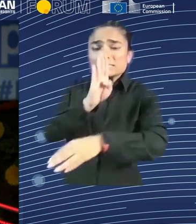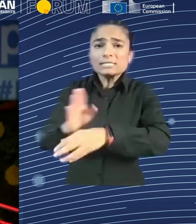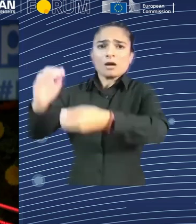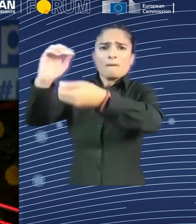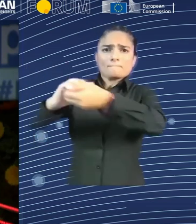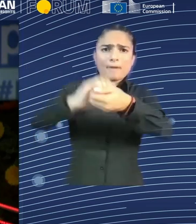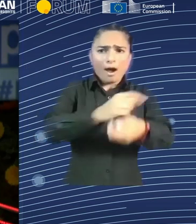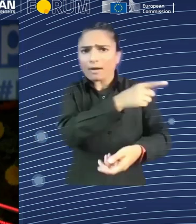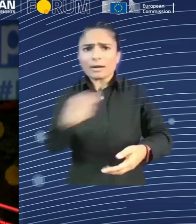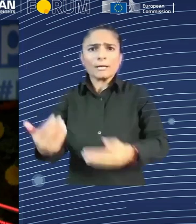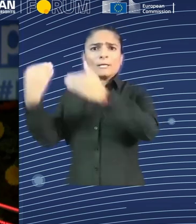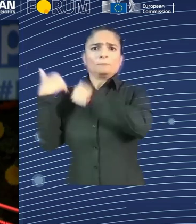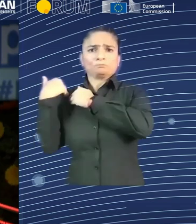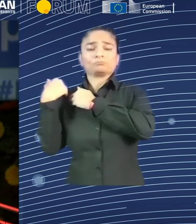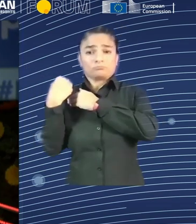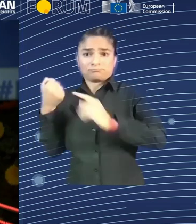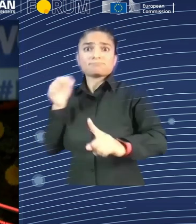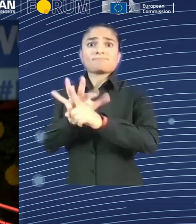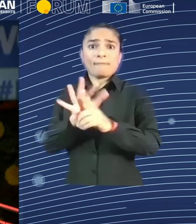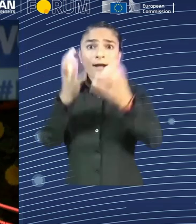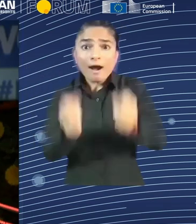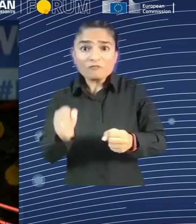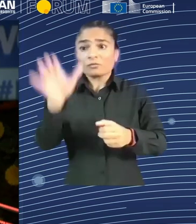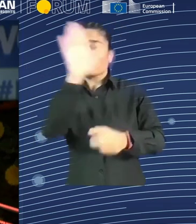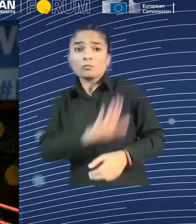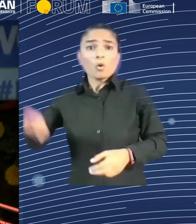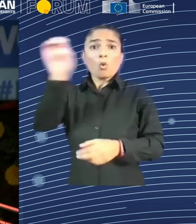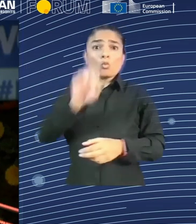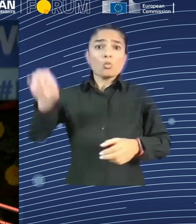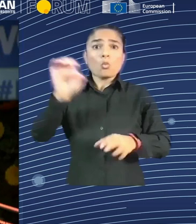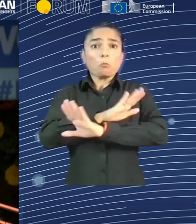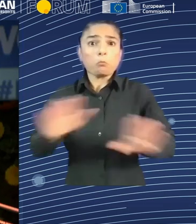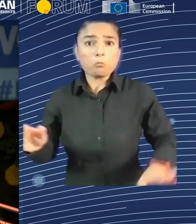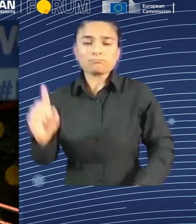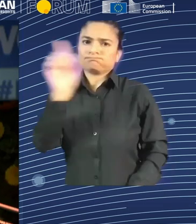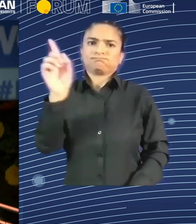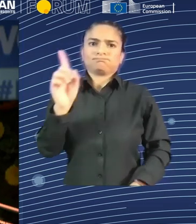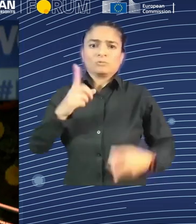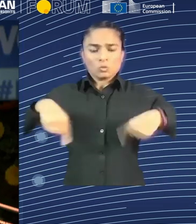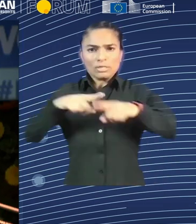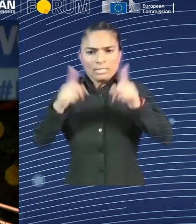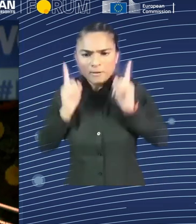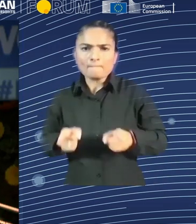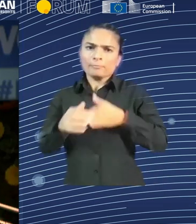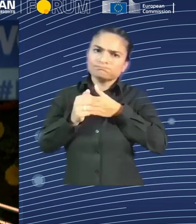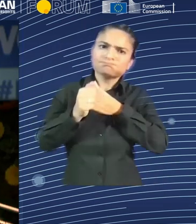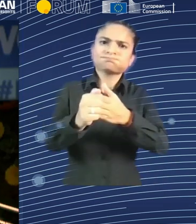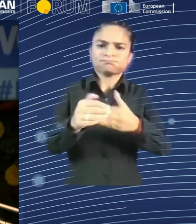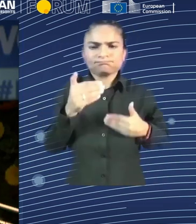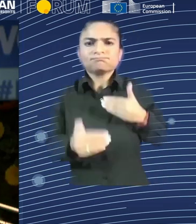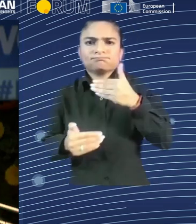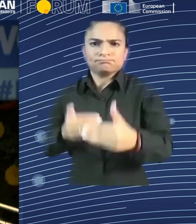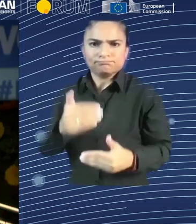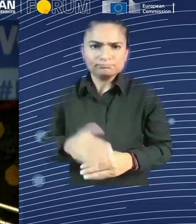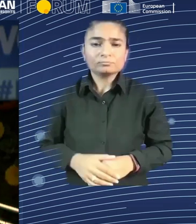of us would actually look at this week's news. We see what? We see The Beatles, Now and Then, soundtrack